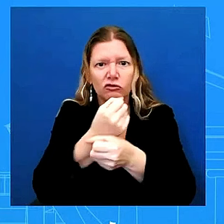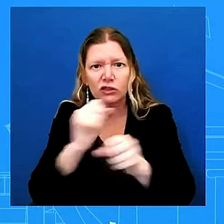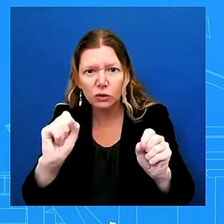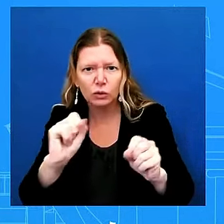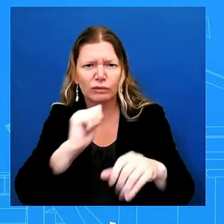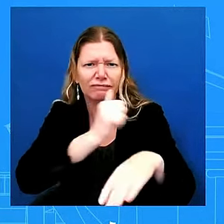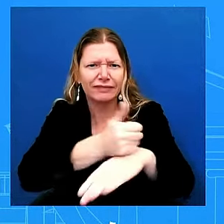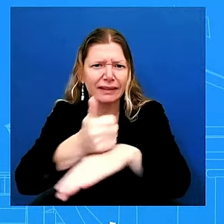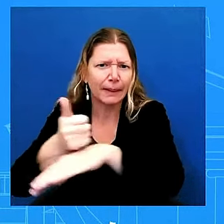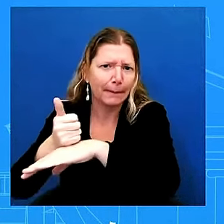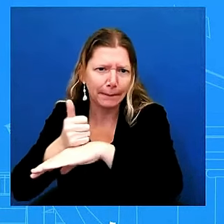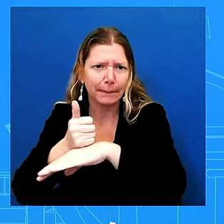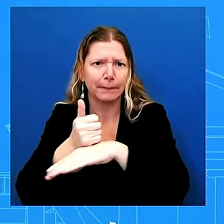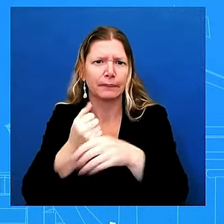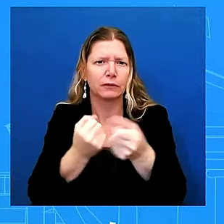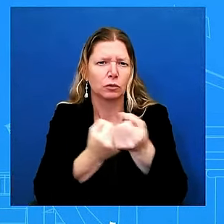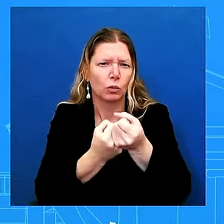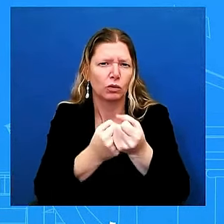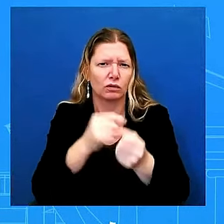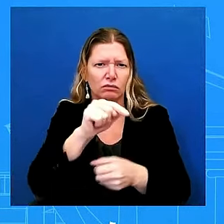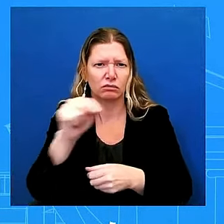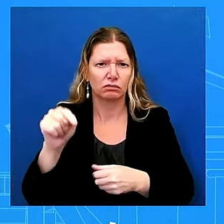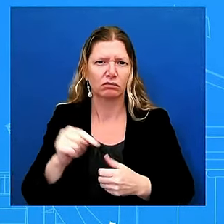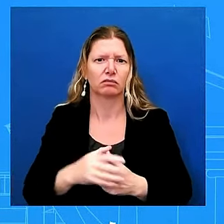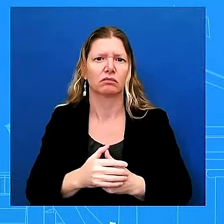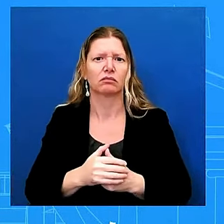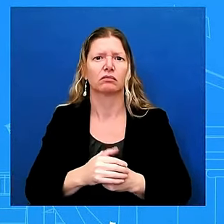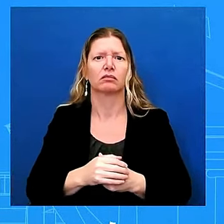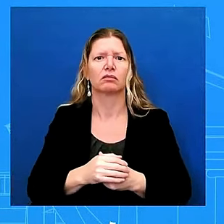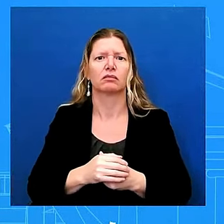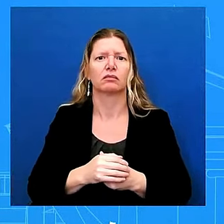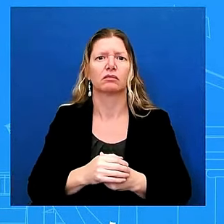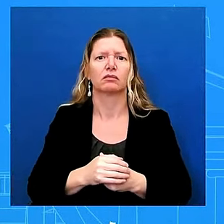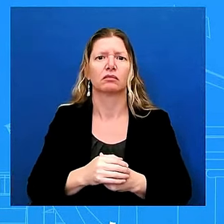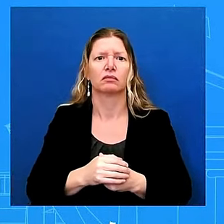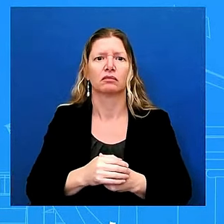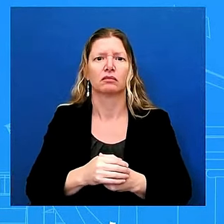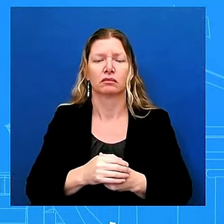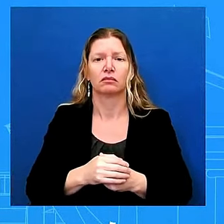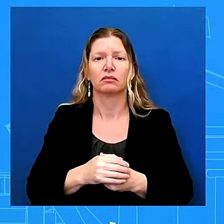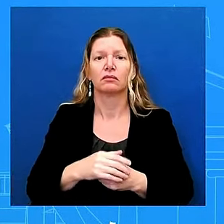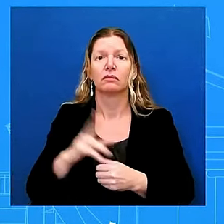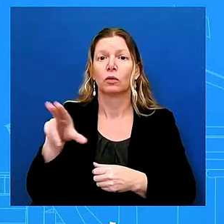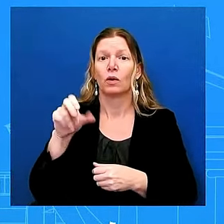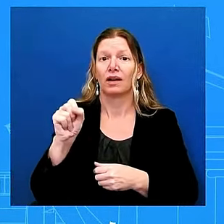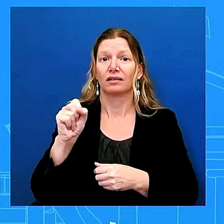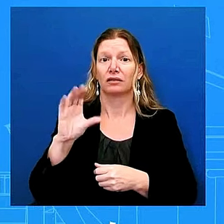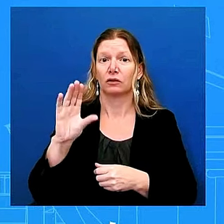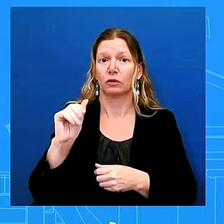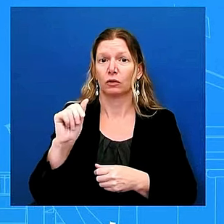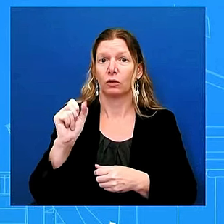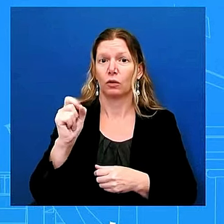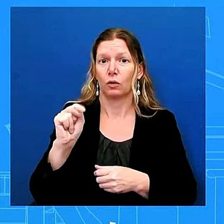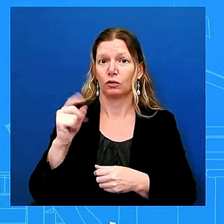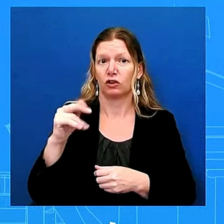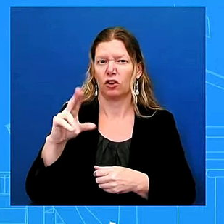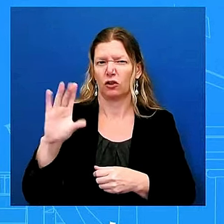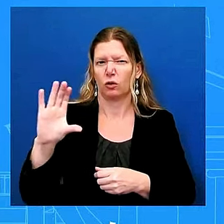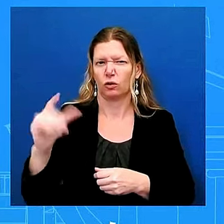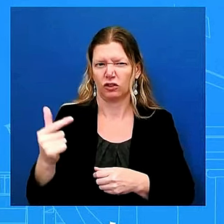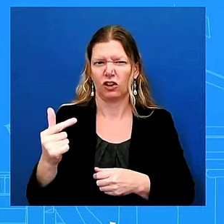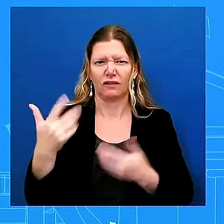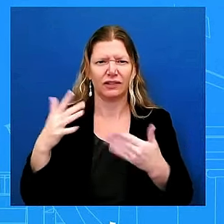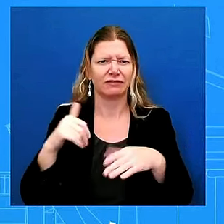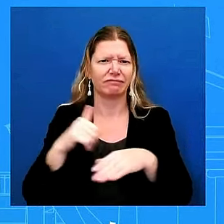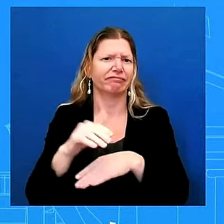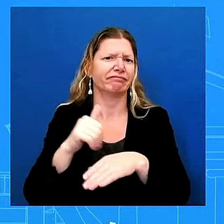areas the u.s coast guard has thousands of personnel working on response efforts and is conducting post-storm assessments to support